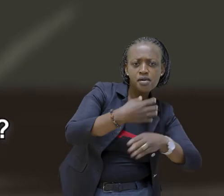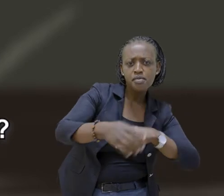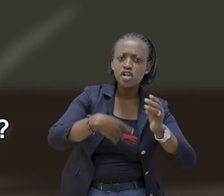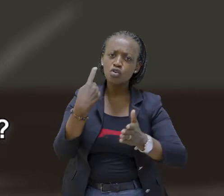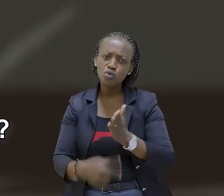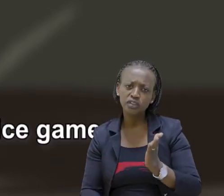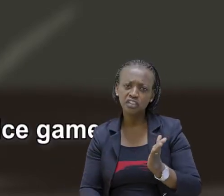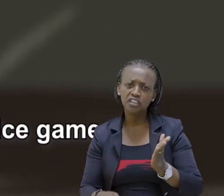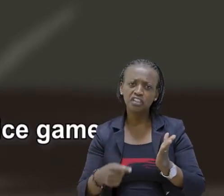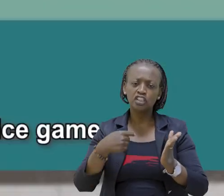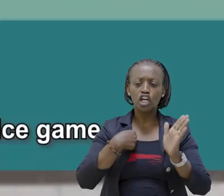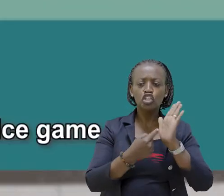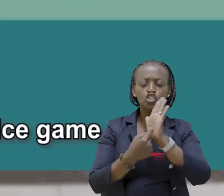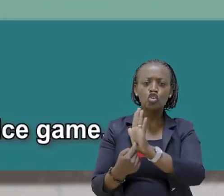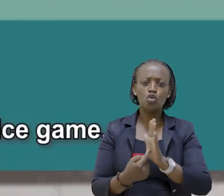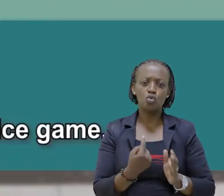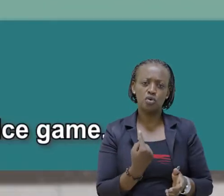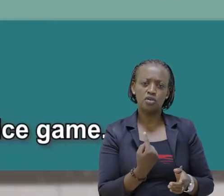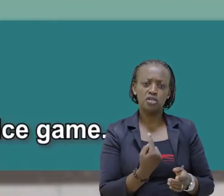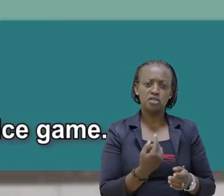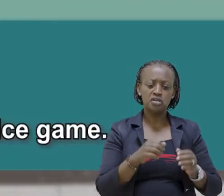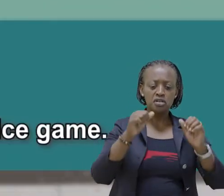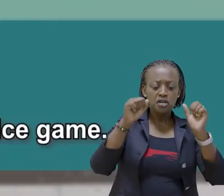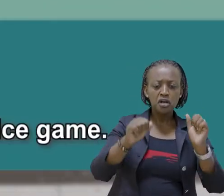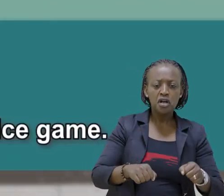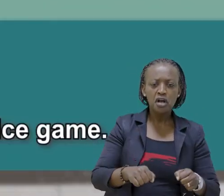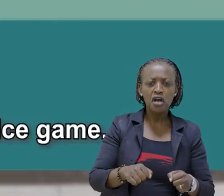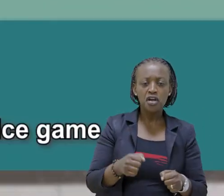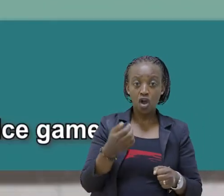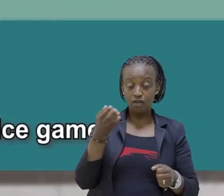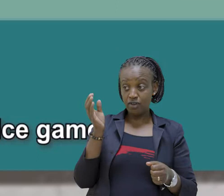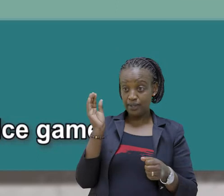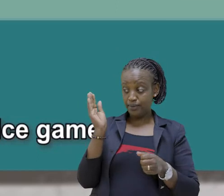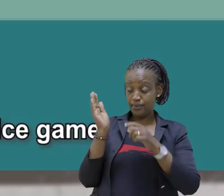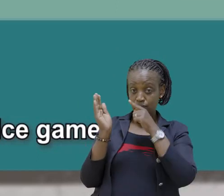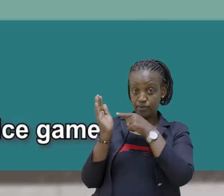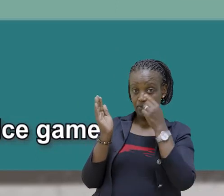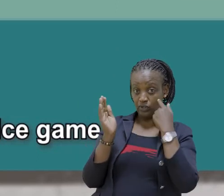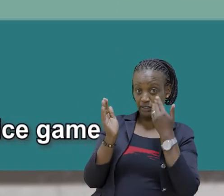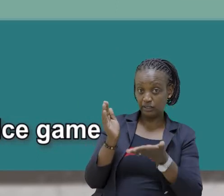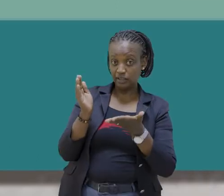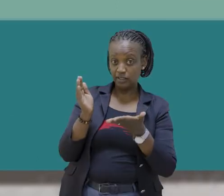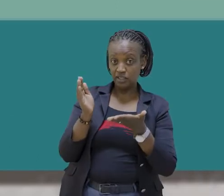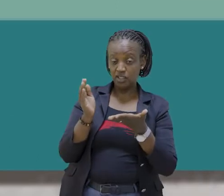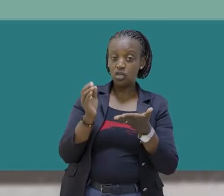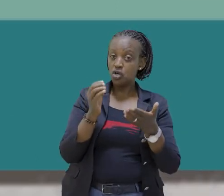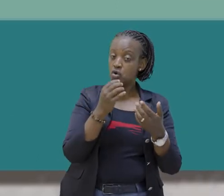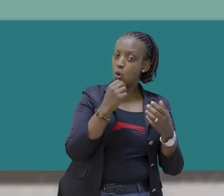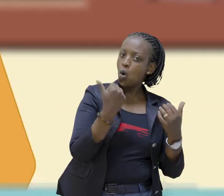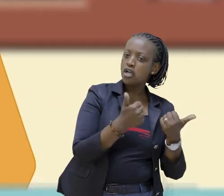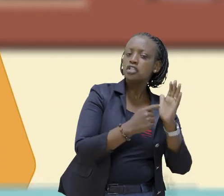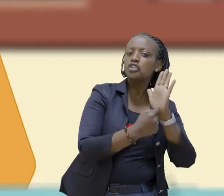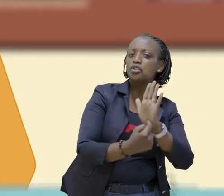games do you play? I can show you one I called it the 100 dice game Hmm,